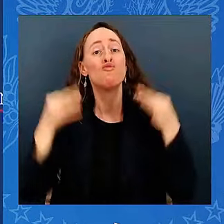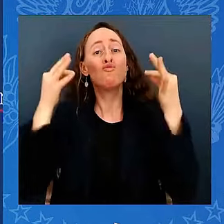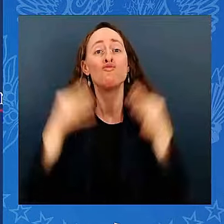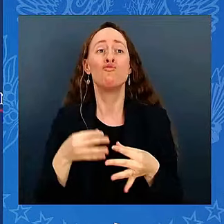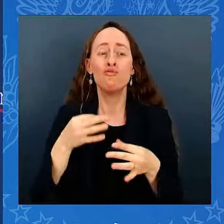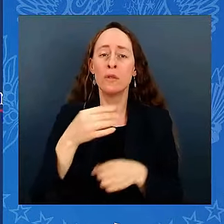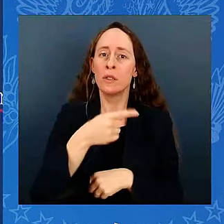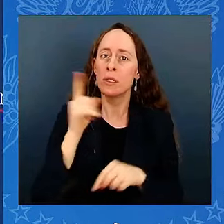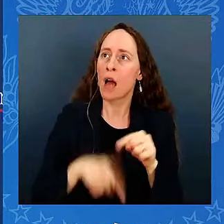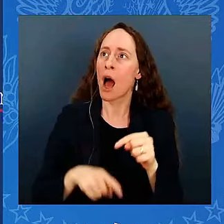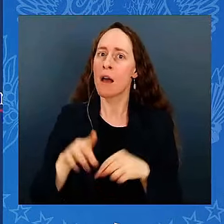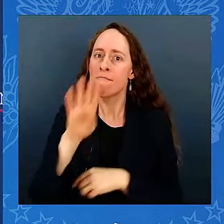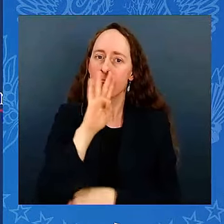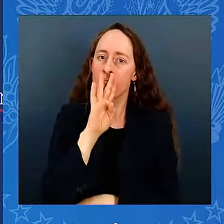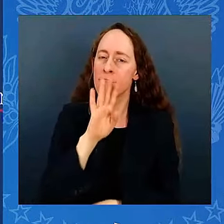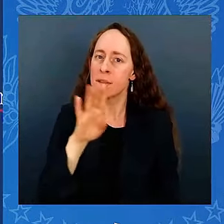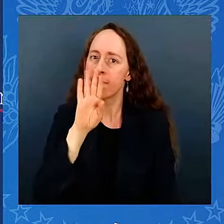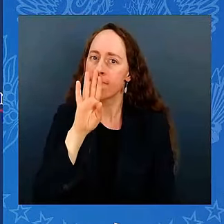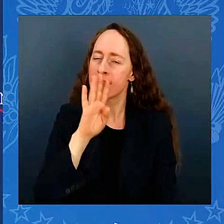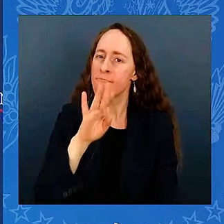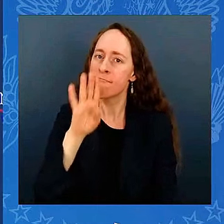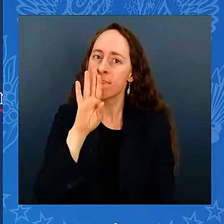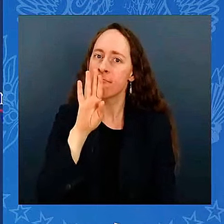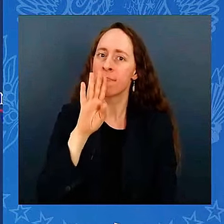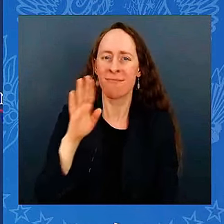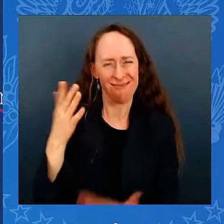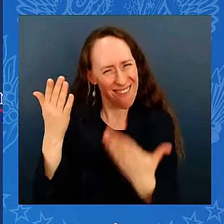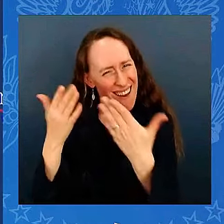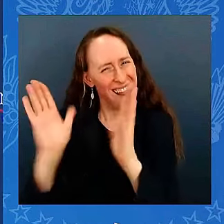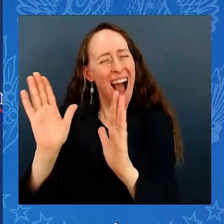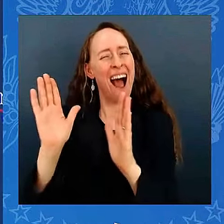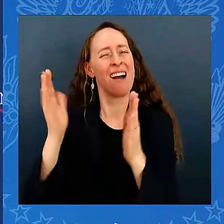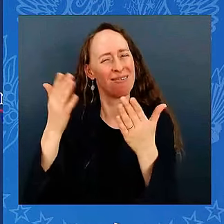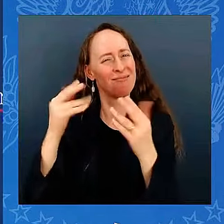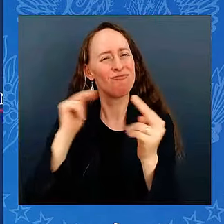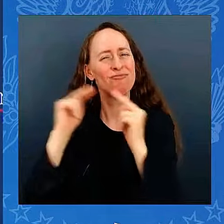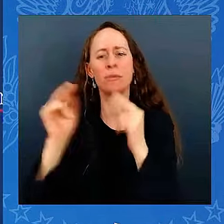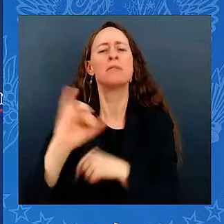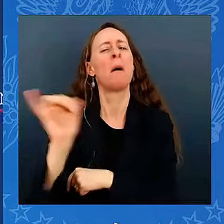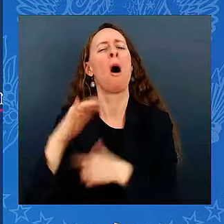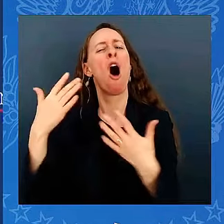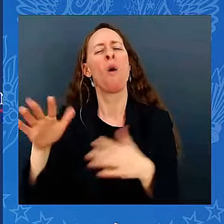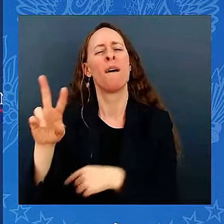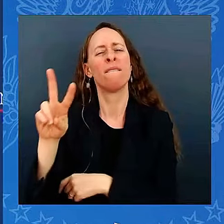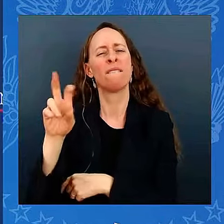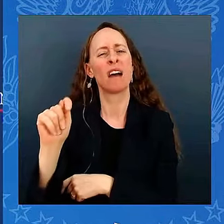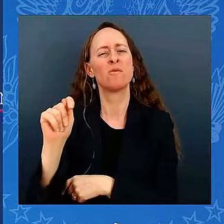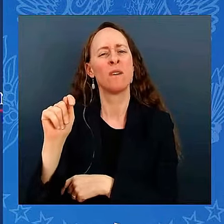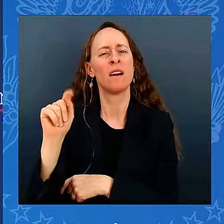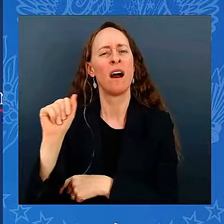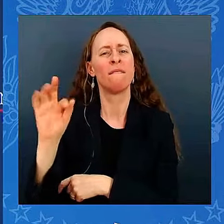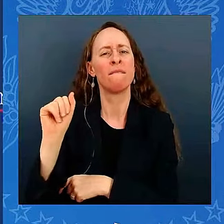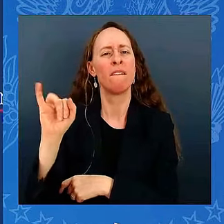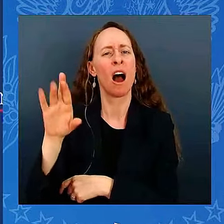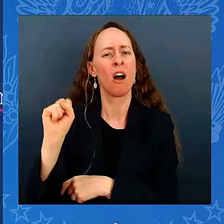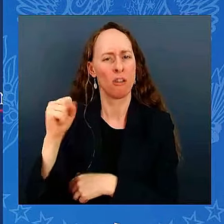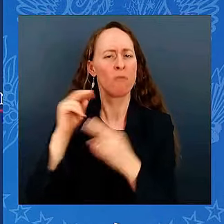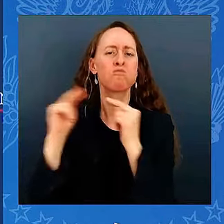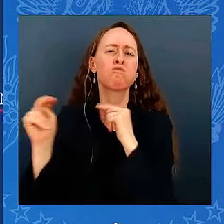and give Medicare the power to negotiate lower drug prices. Like the VA was able to lower drug — negotiate drug prices for veterans.